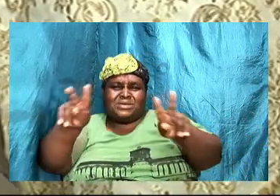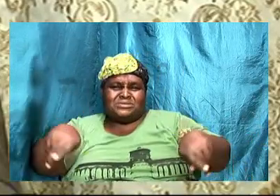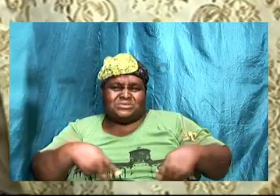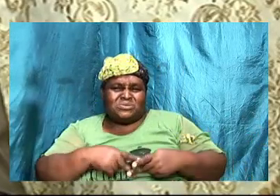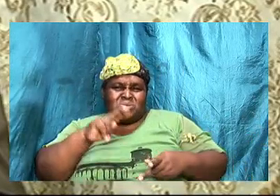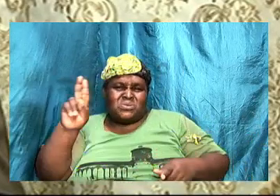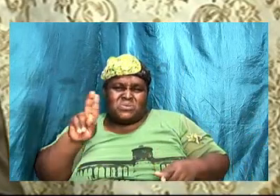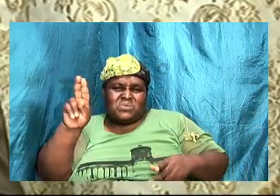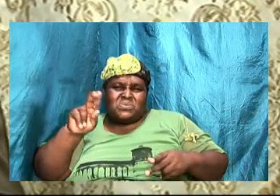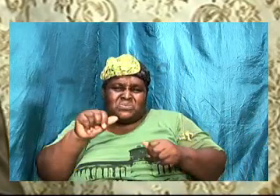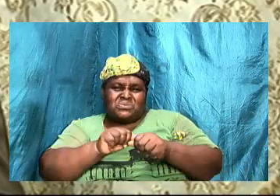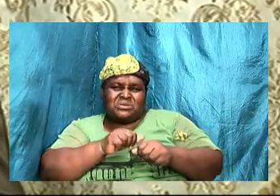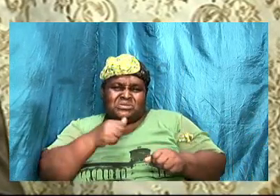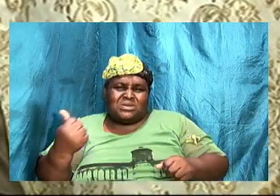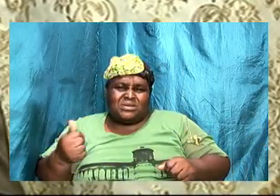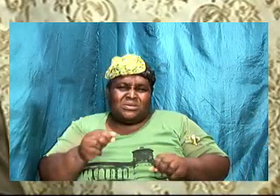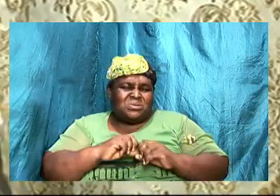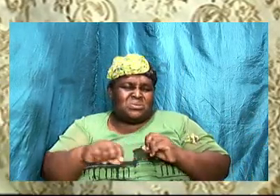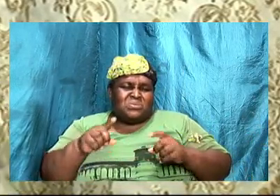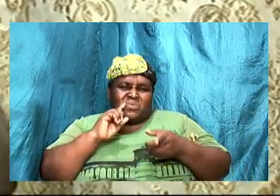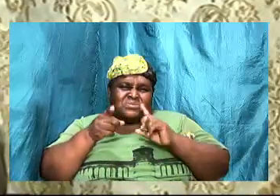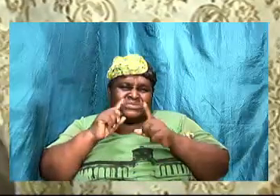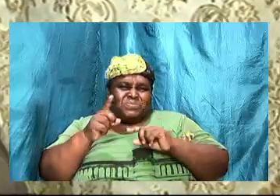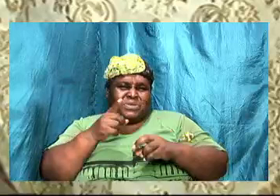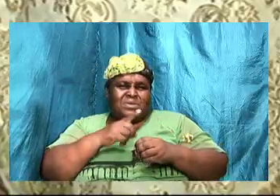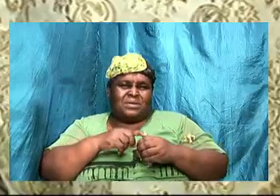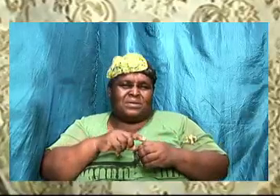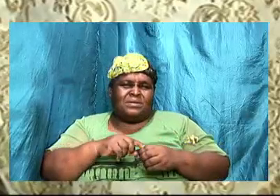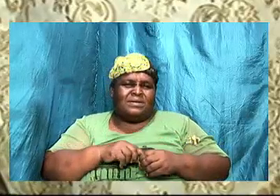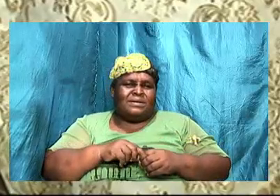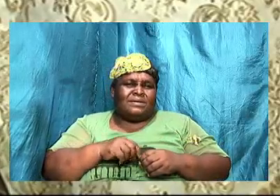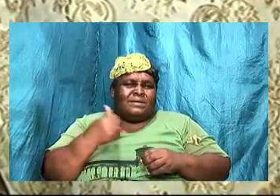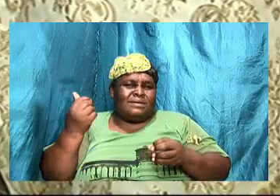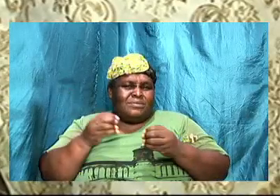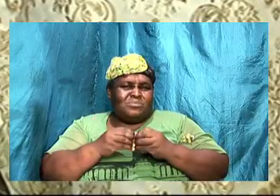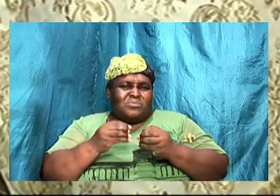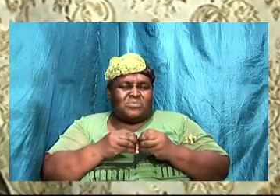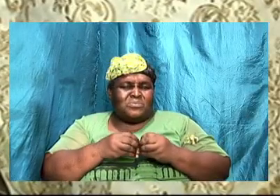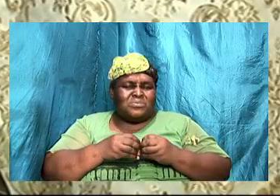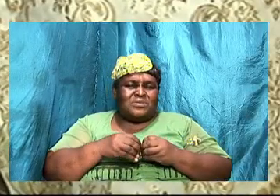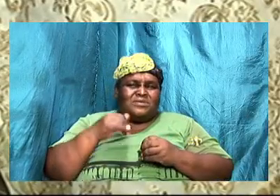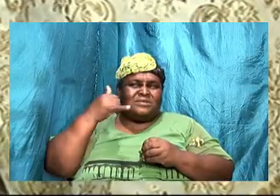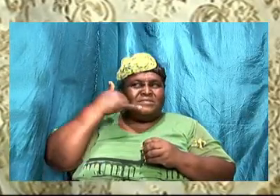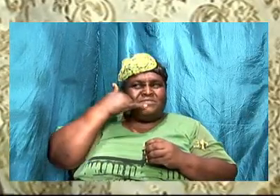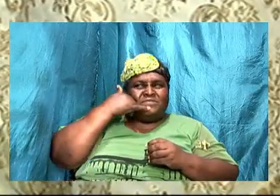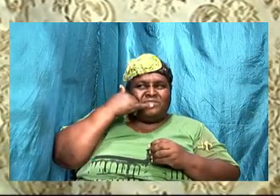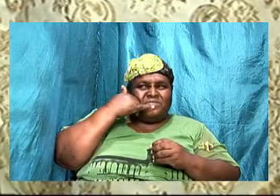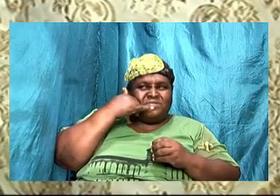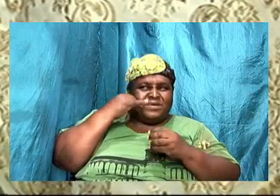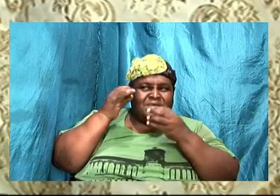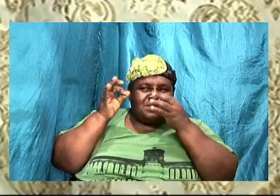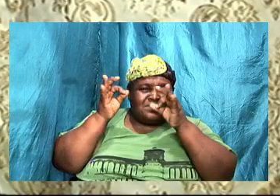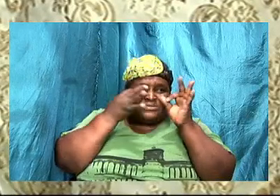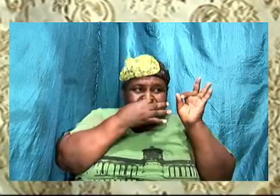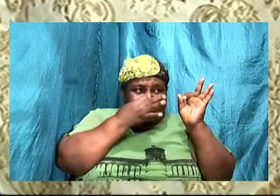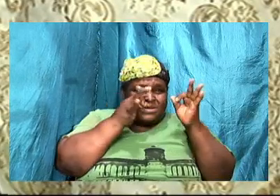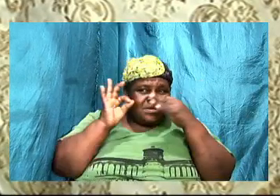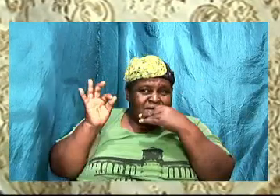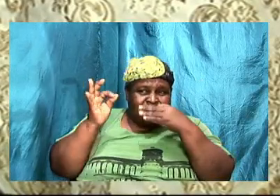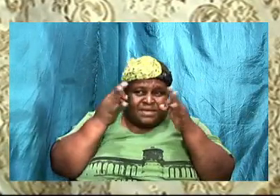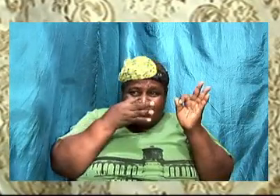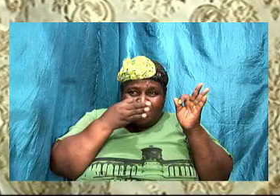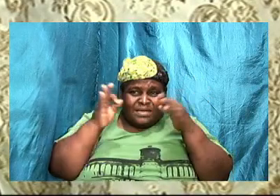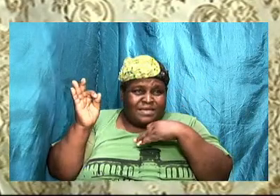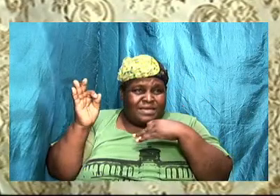don't talk anymore social media distract us and the time that we should be